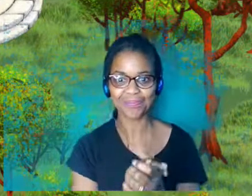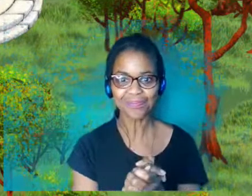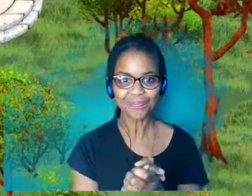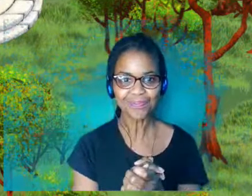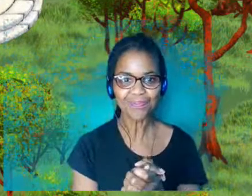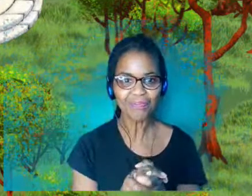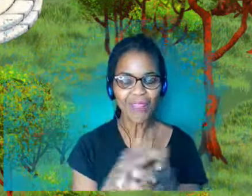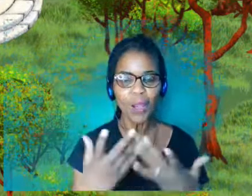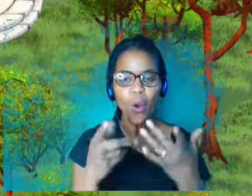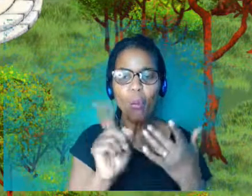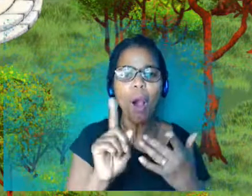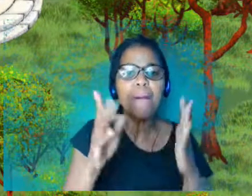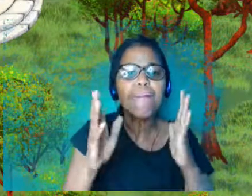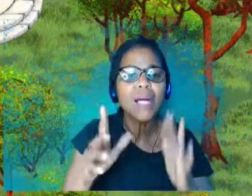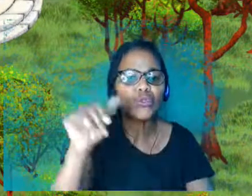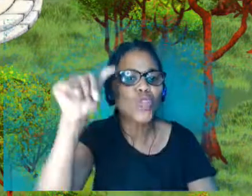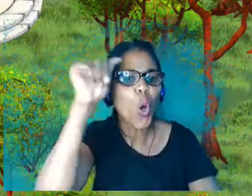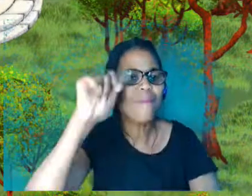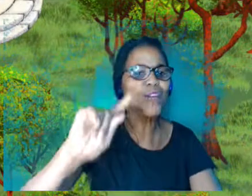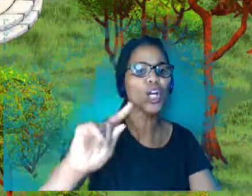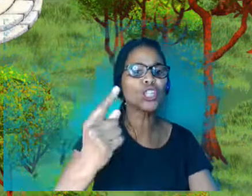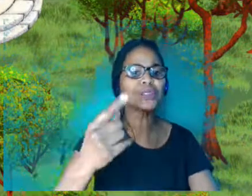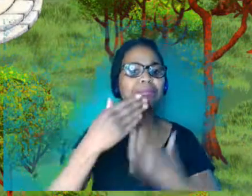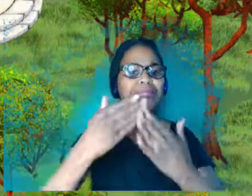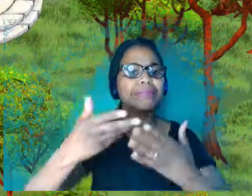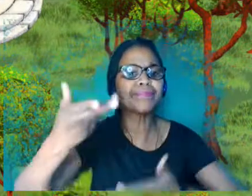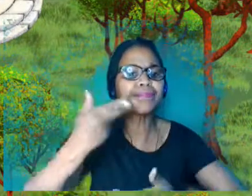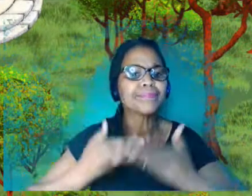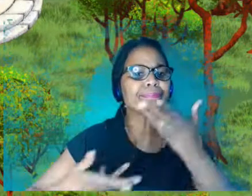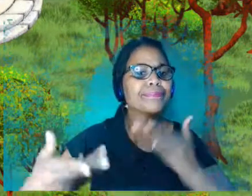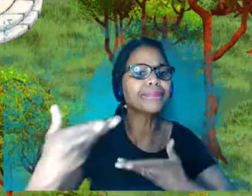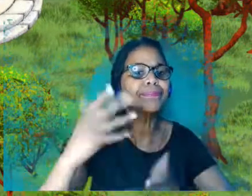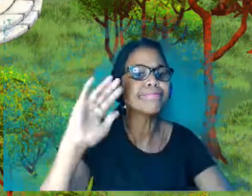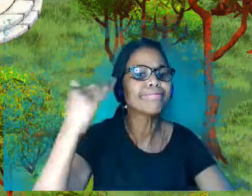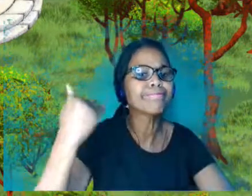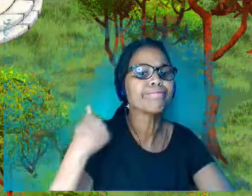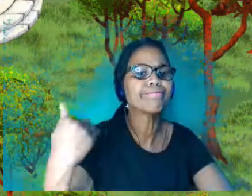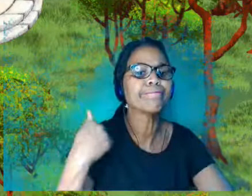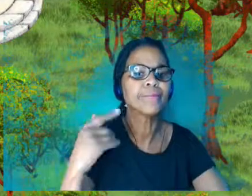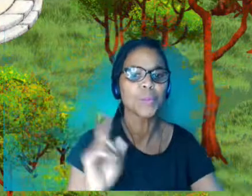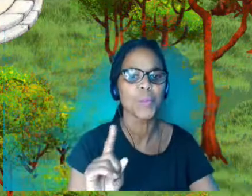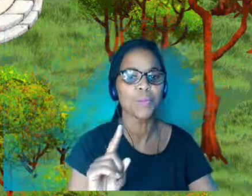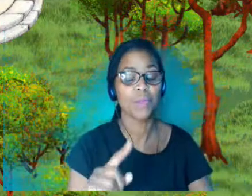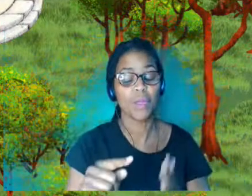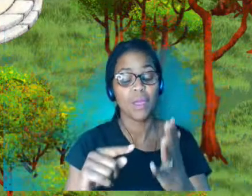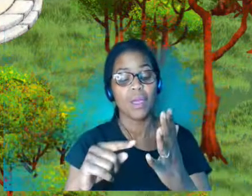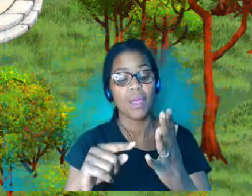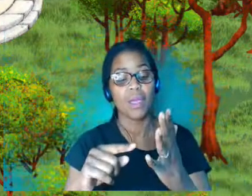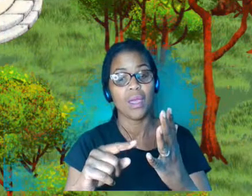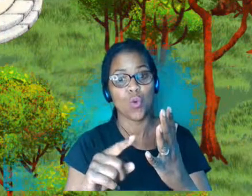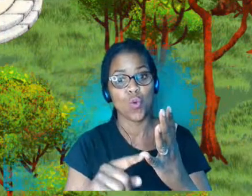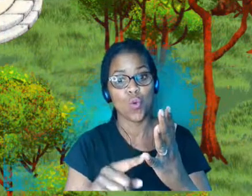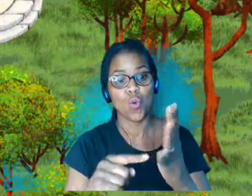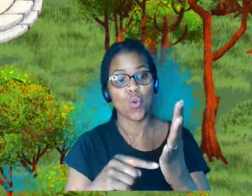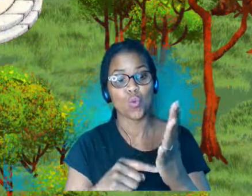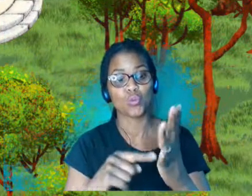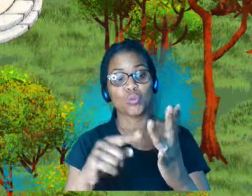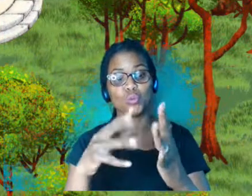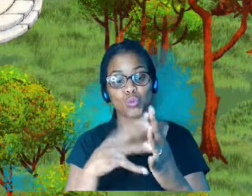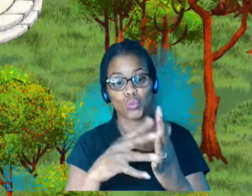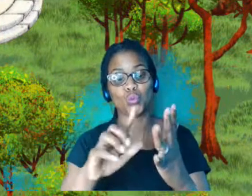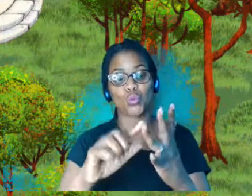before we go on our journey? Absolutely. So Topia is a wonderful spatial